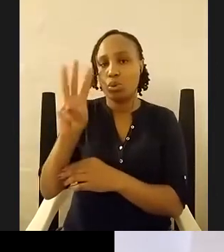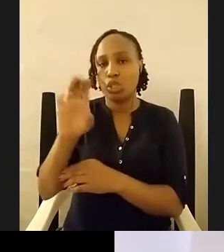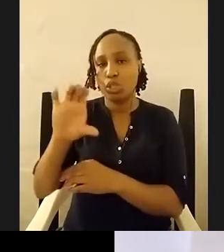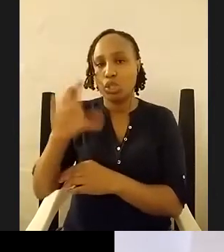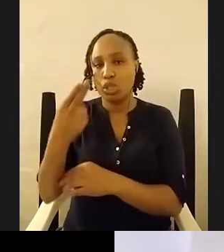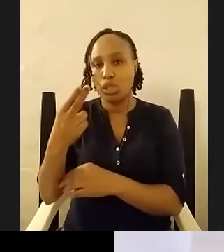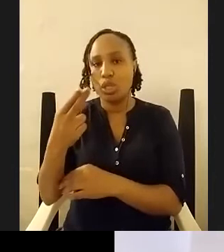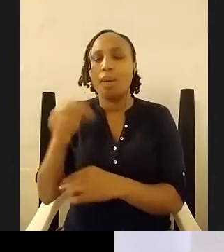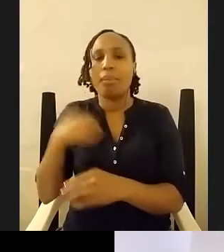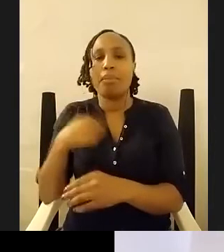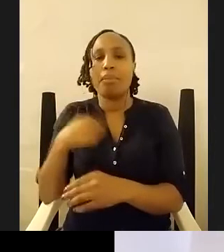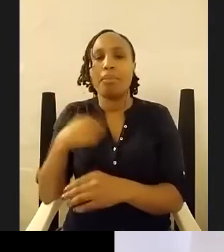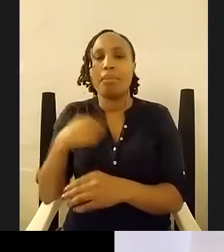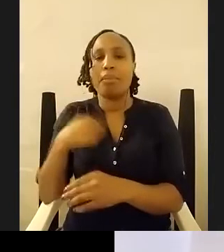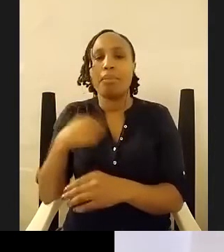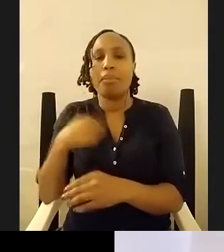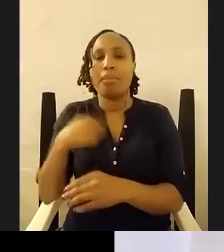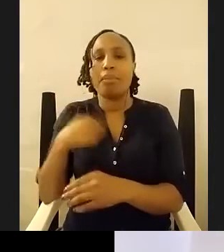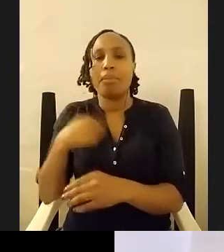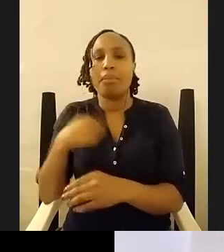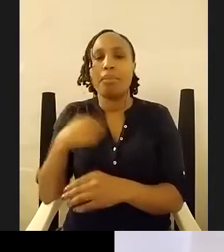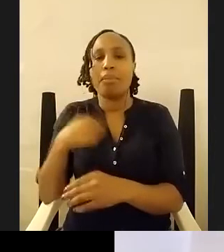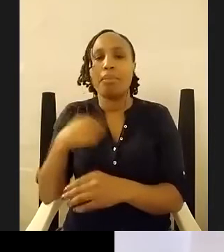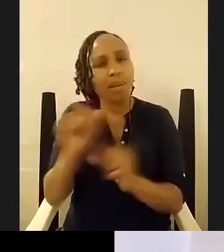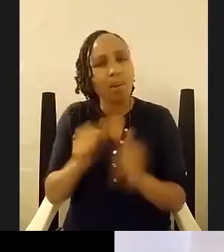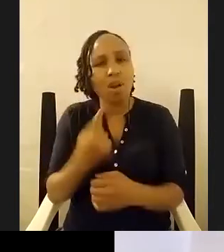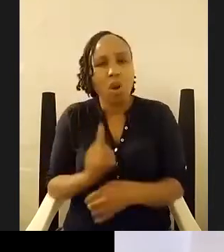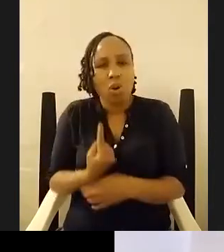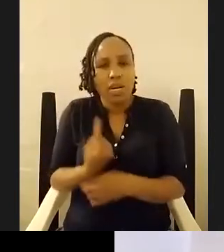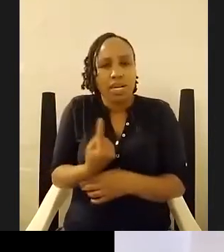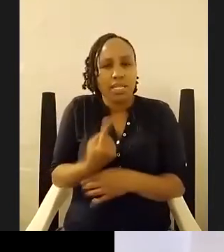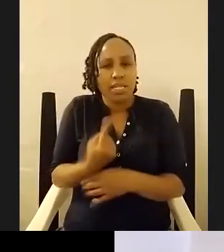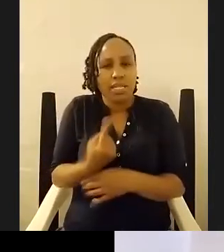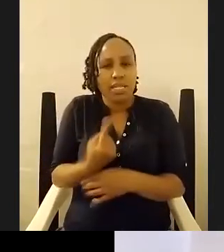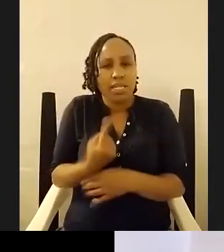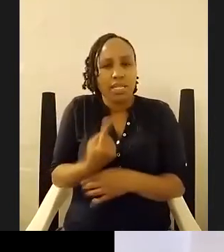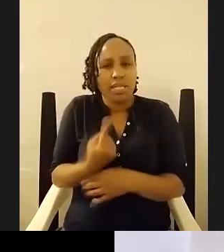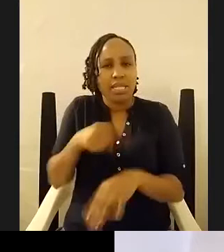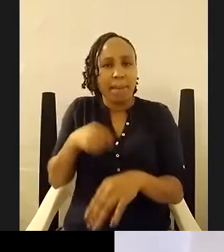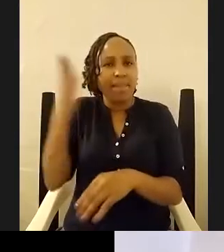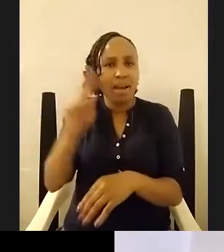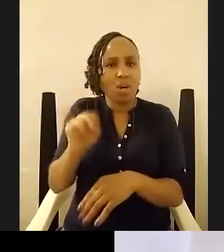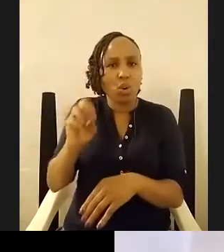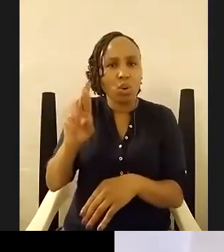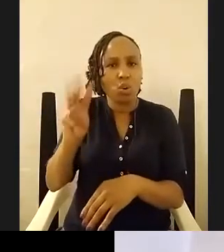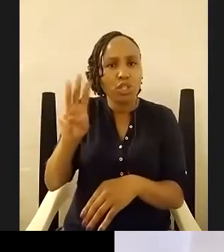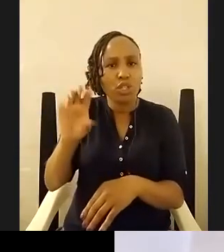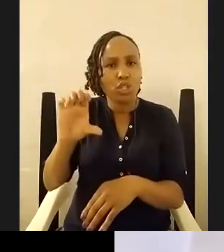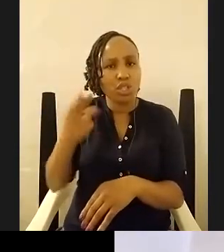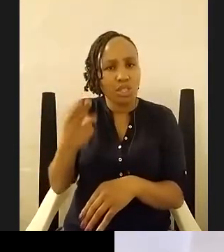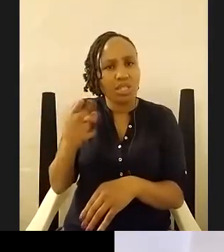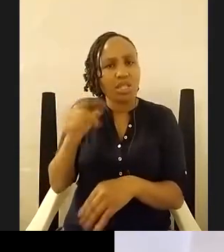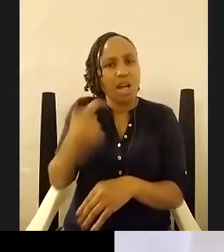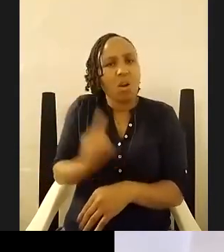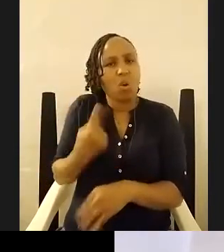loneliness because when i was in norwich that was like a very lonely period for me and i was wondering if this